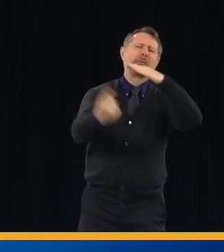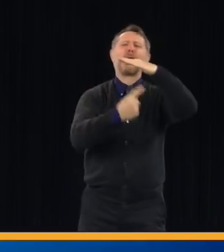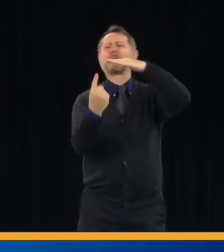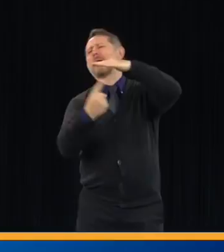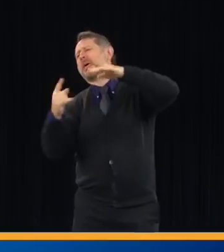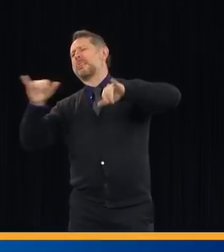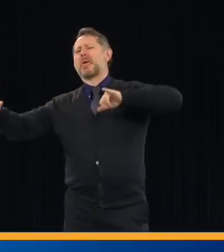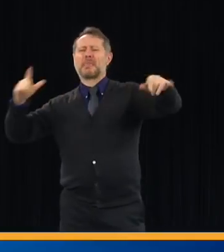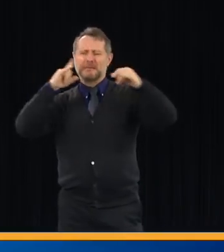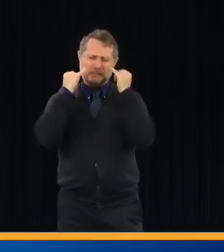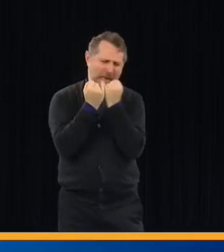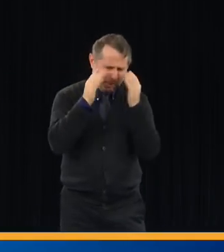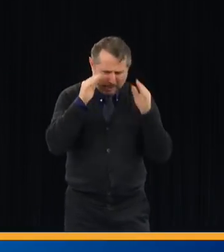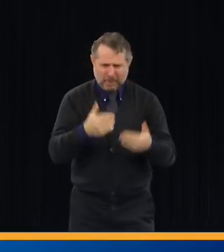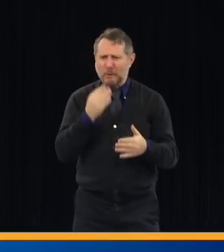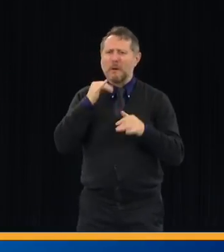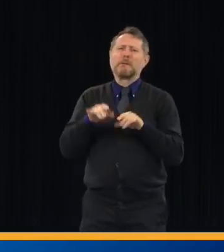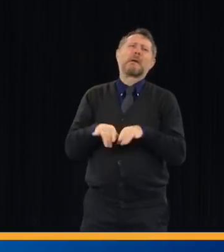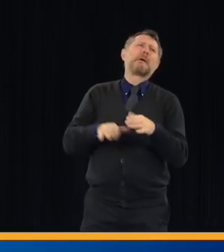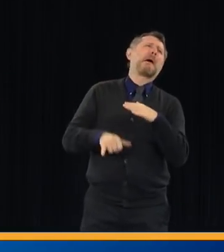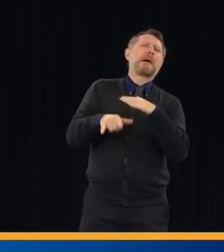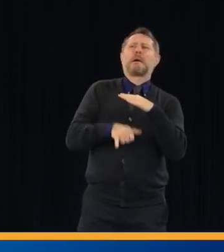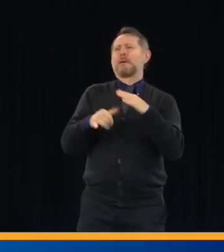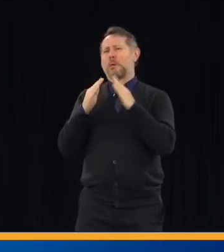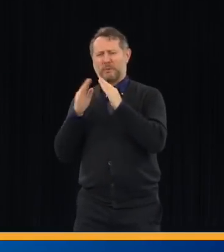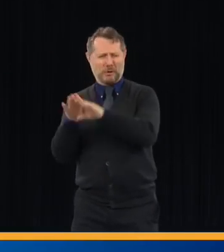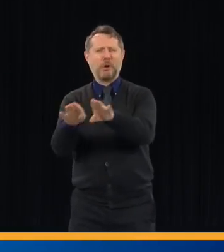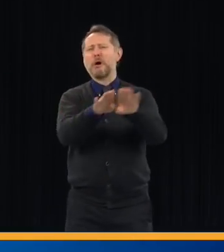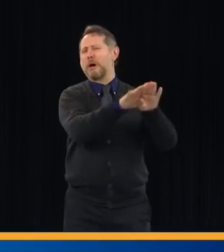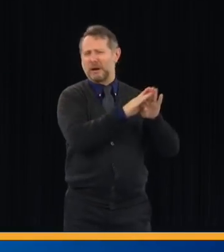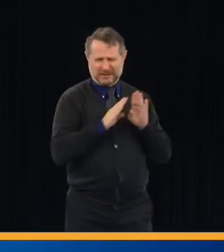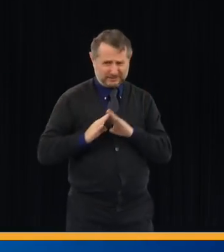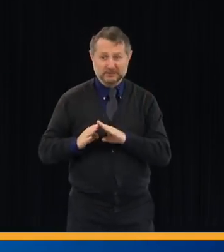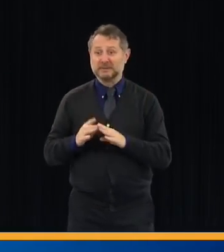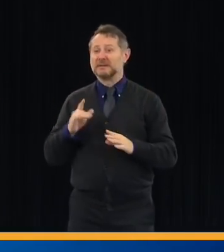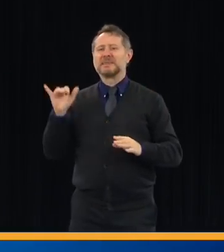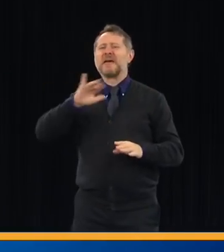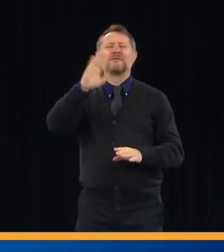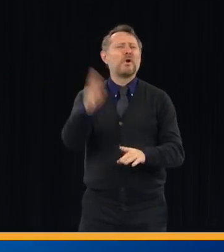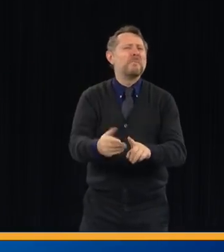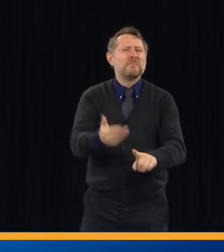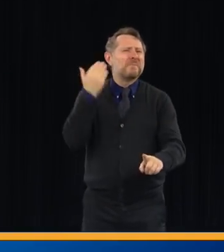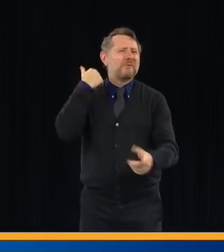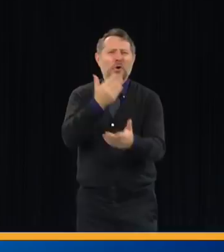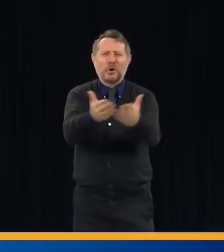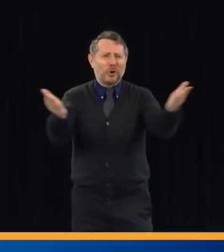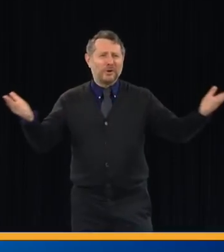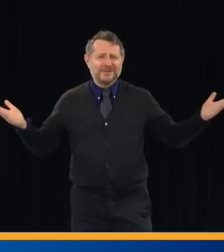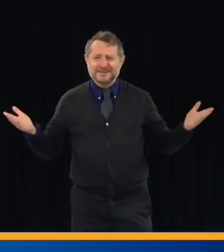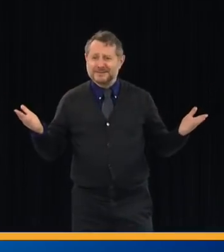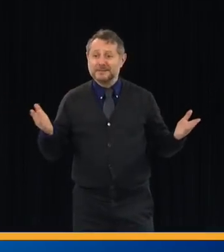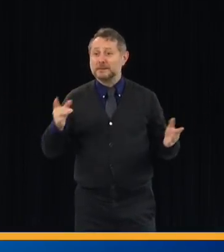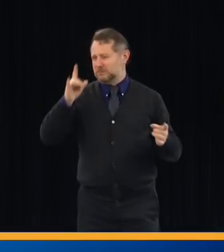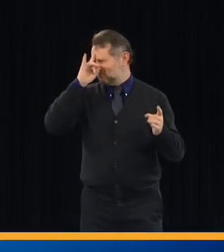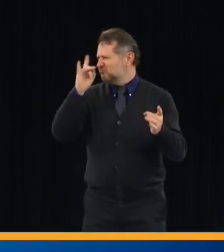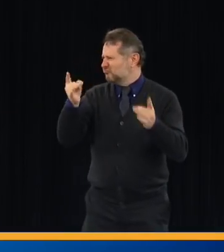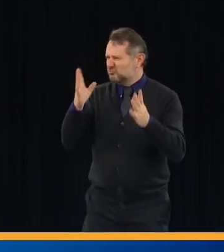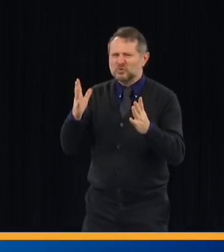down, we've closed down in a way we've never closed down before. We want to talk about a cold winter